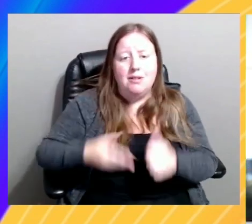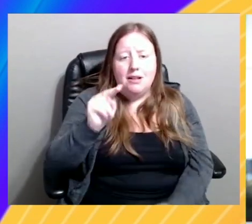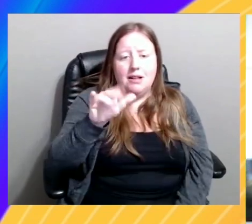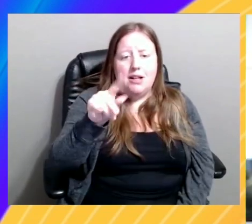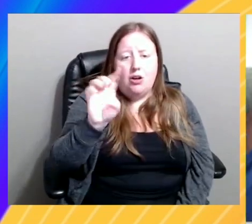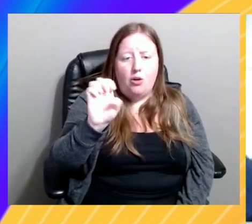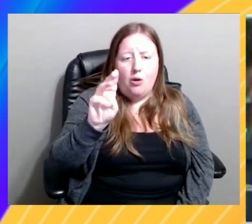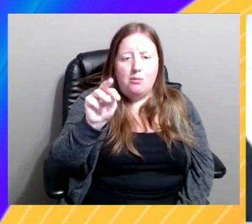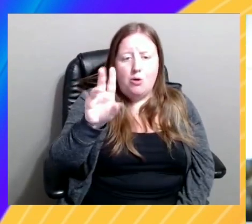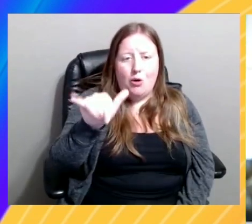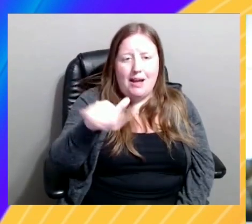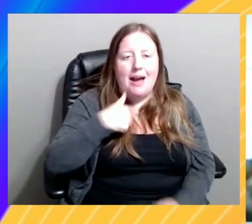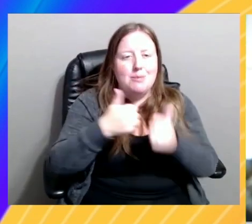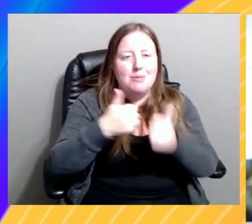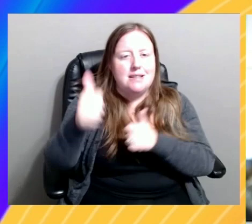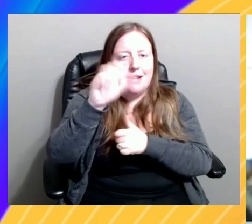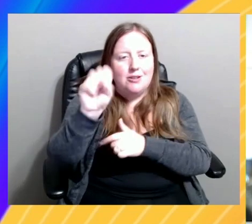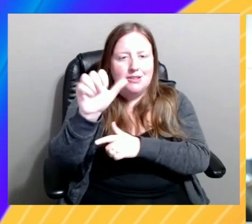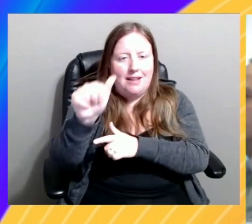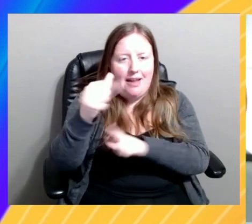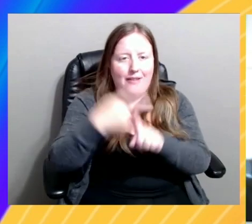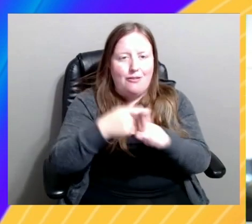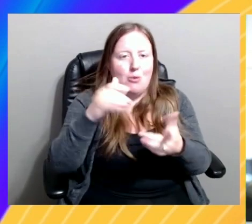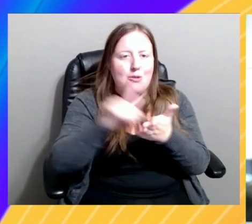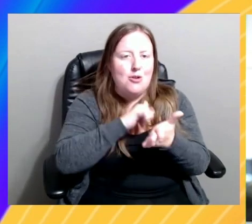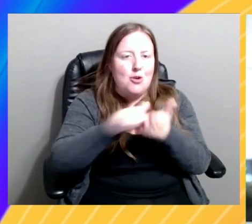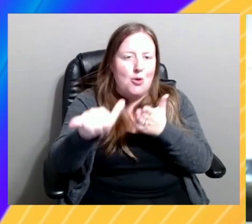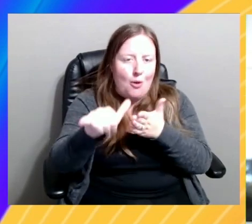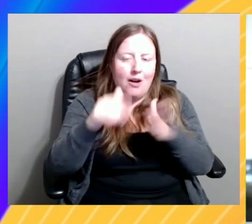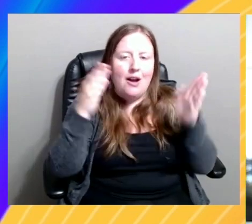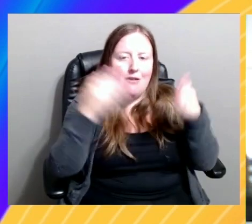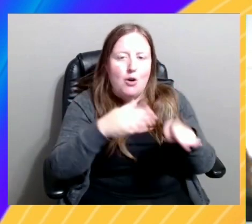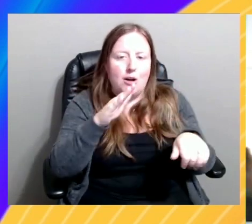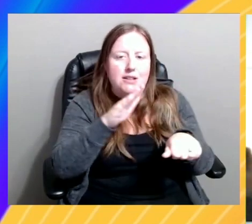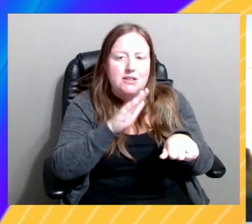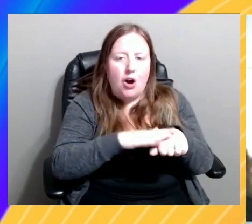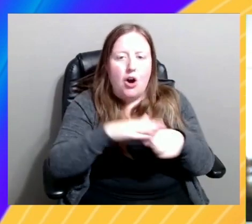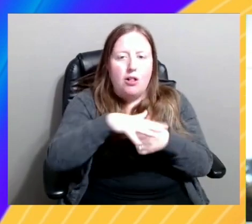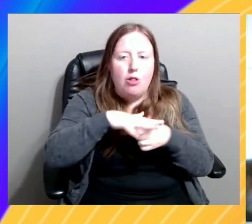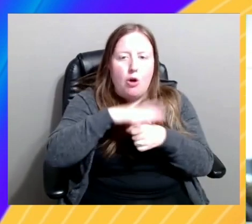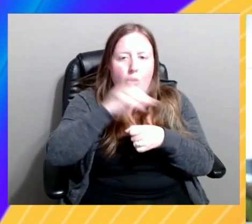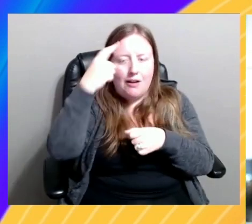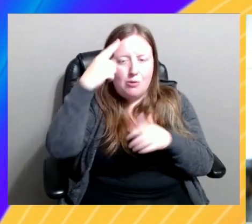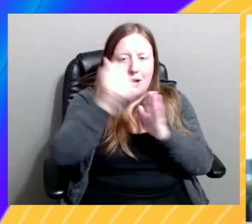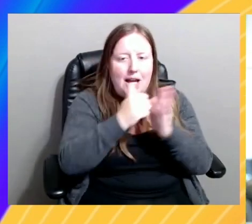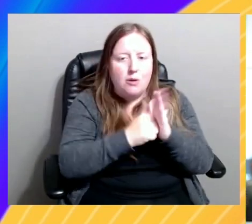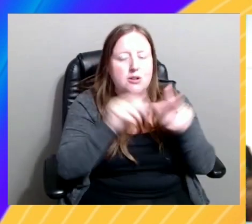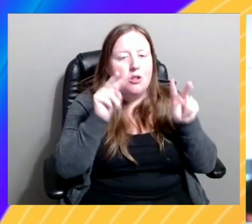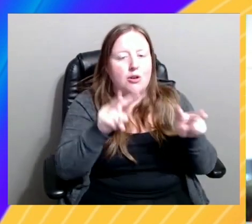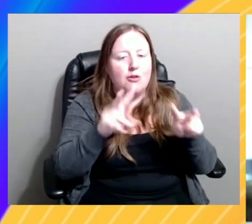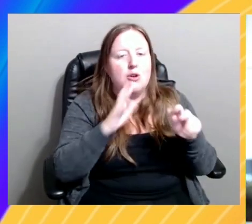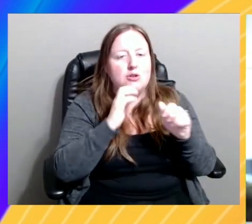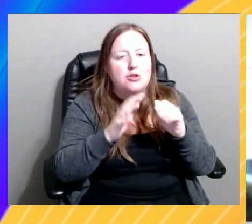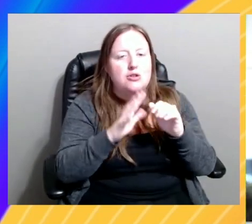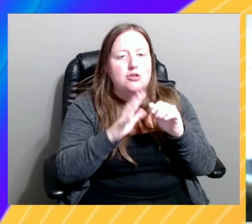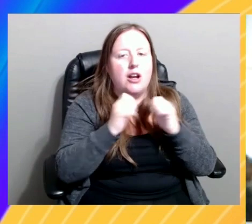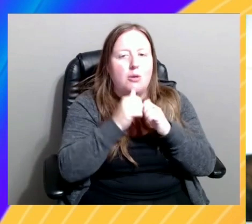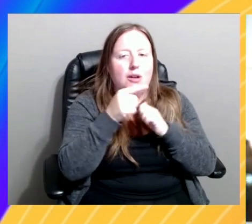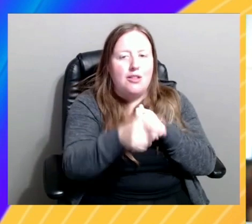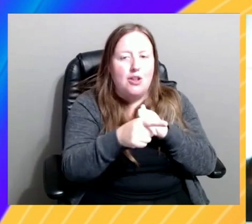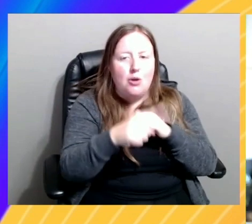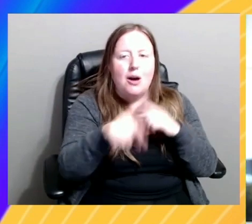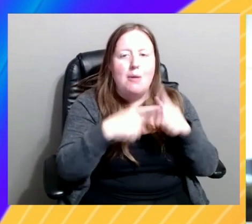Solutions Architect based out of New York City. I focus on our state and local government accounts, and I'm looking forward to talking to you about cross-account observability. Cool.